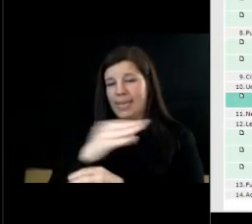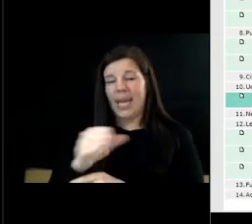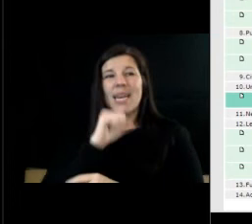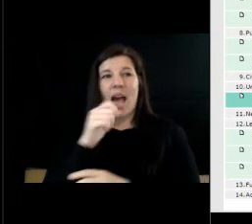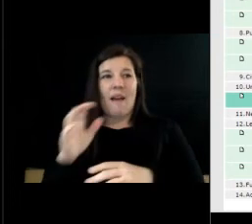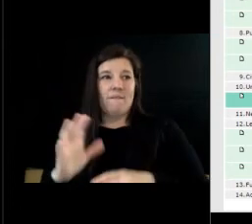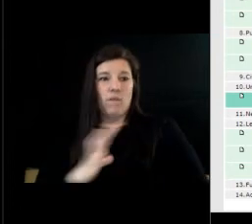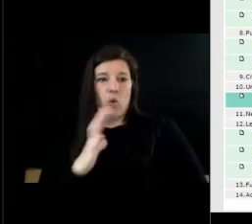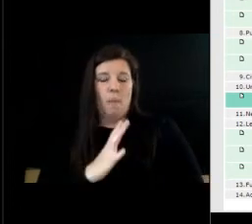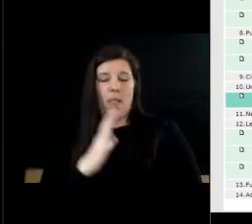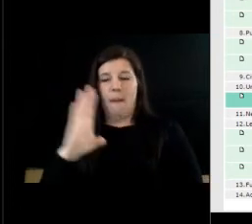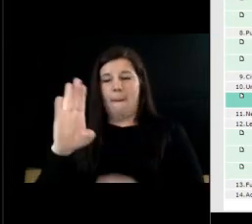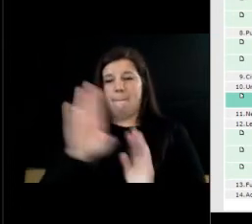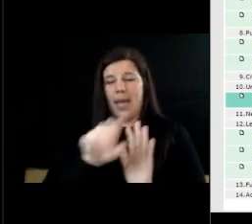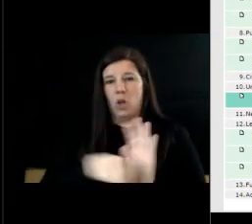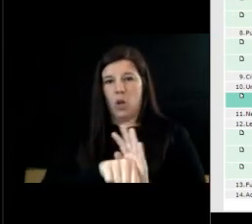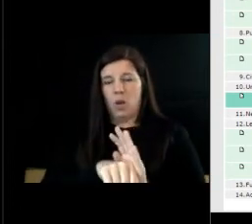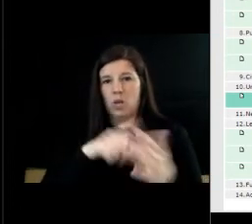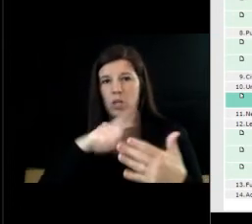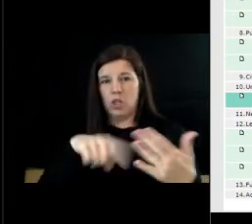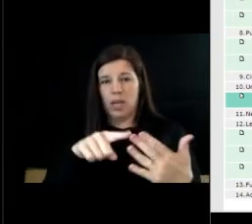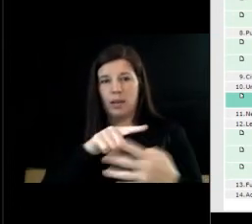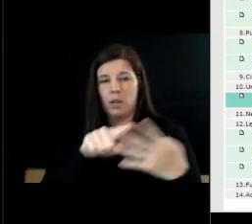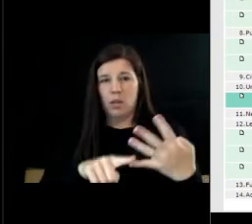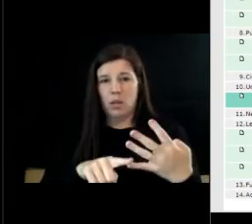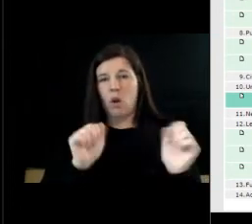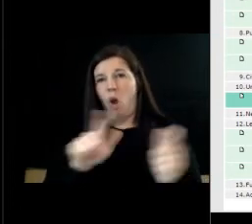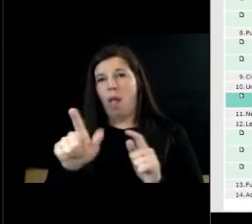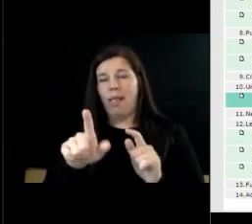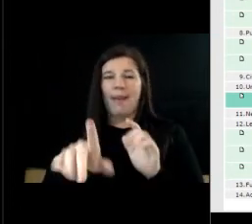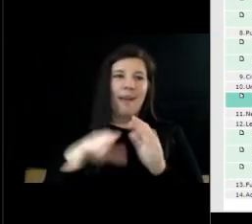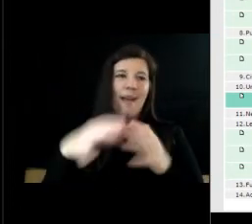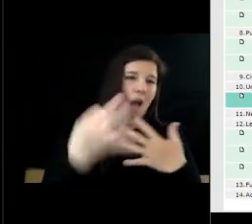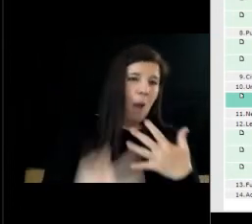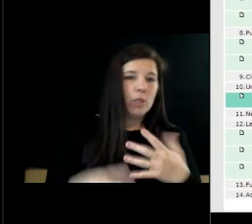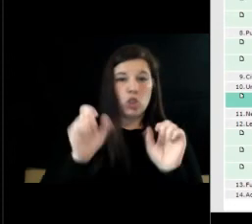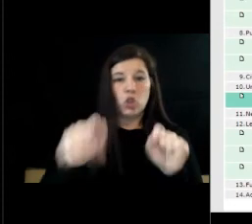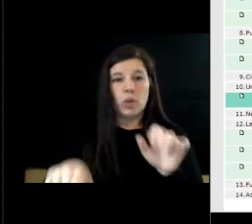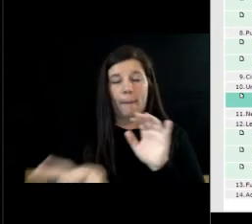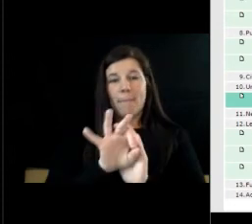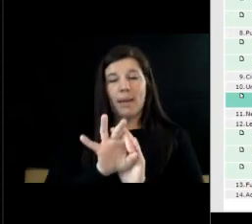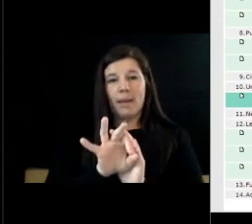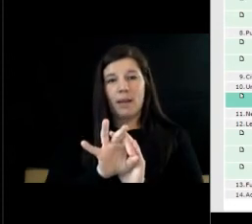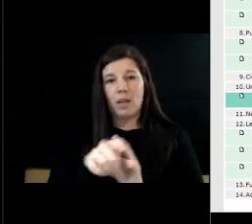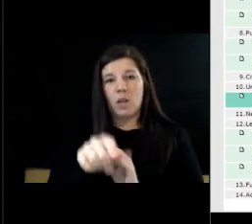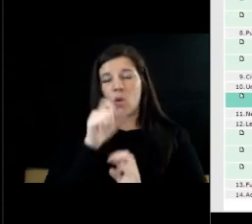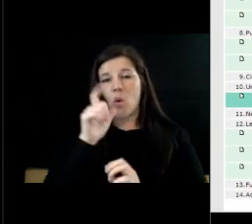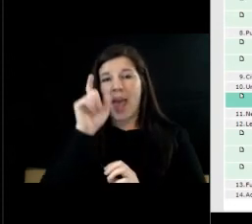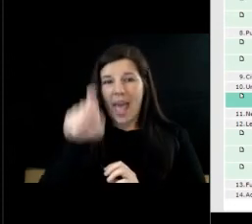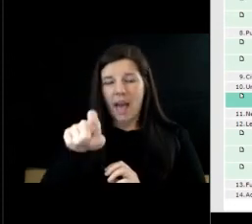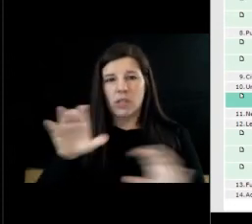those would all be options that you could select from that you don't have to do